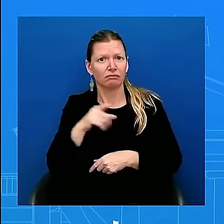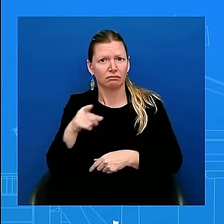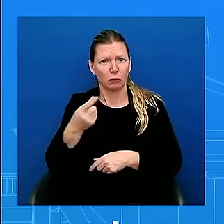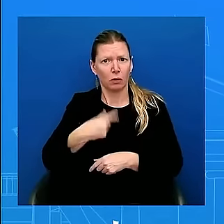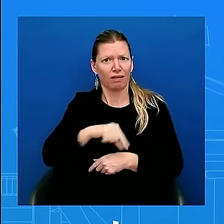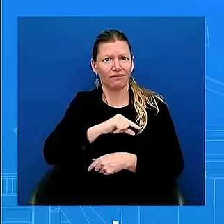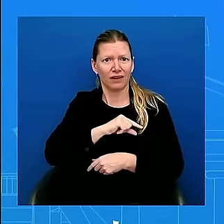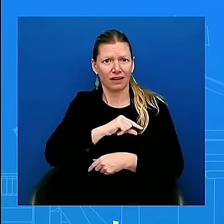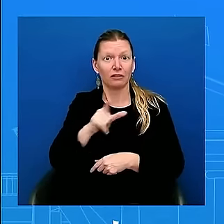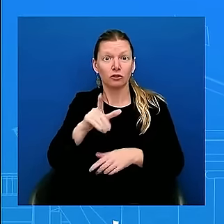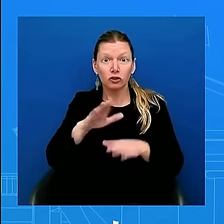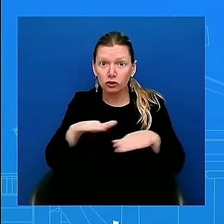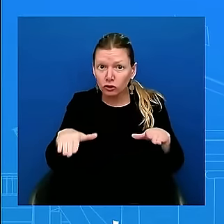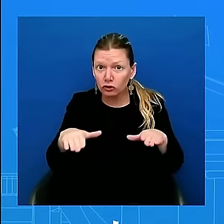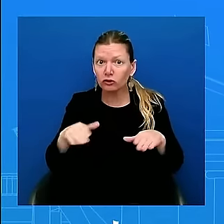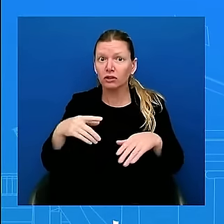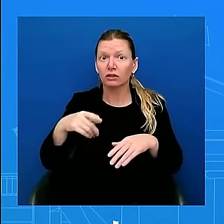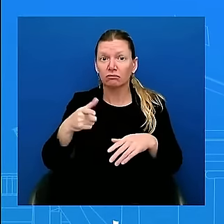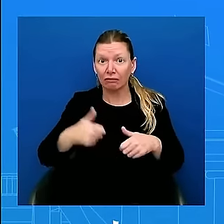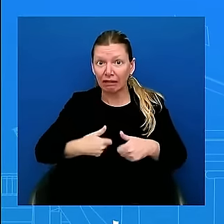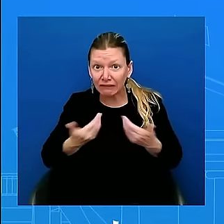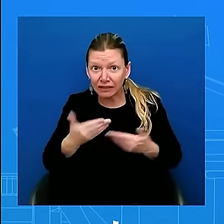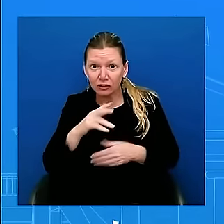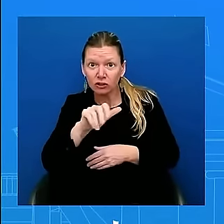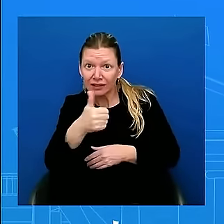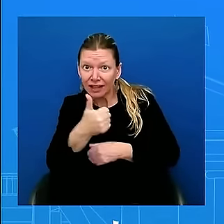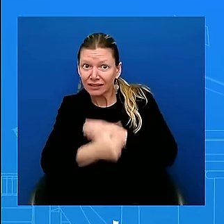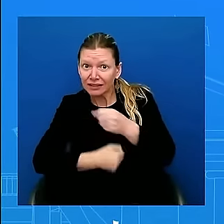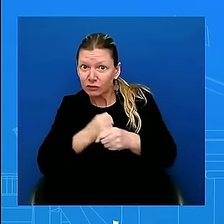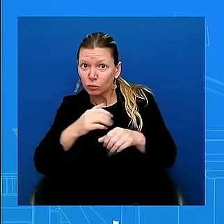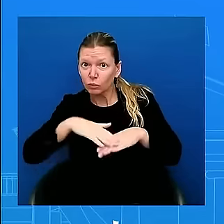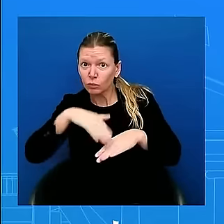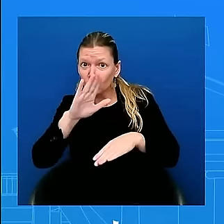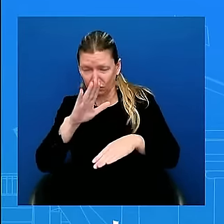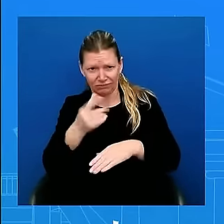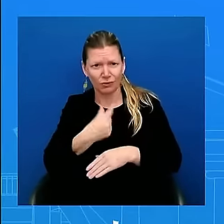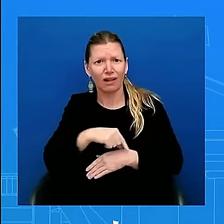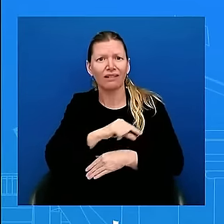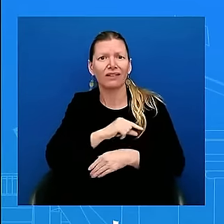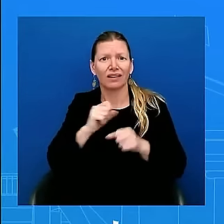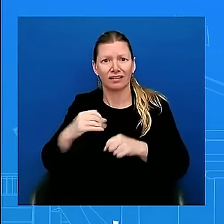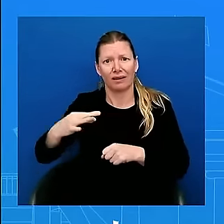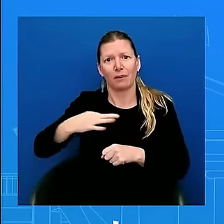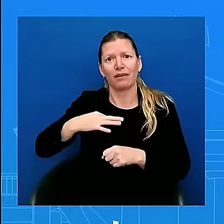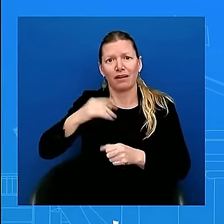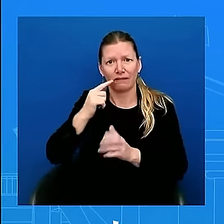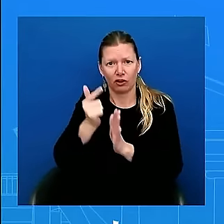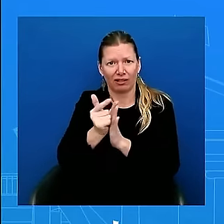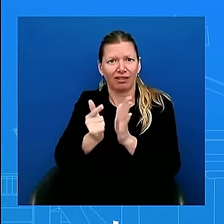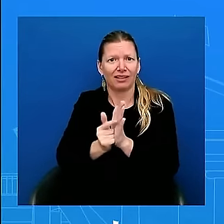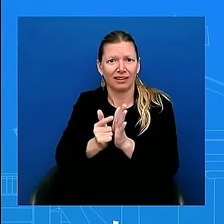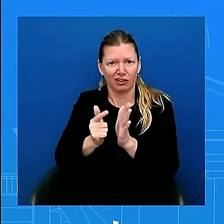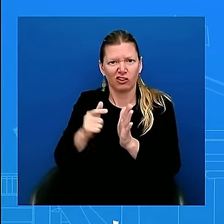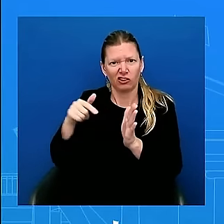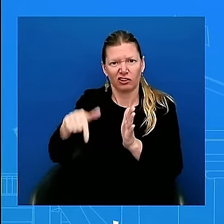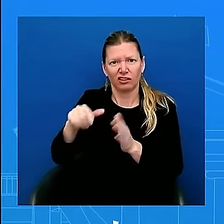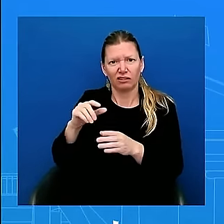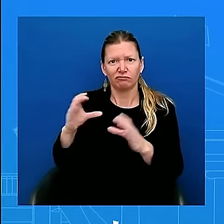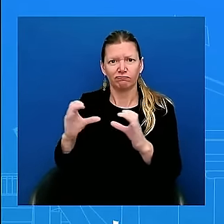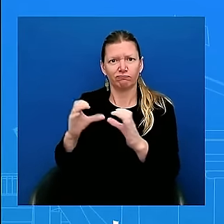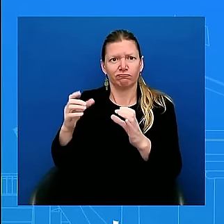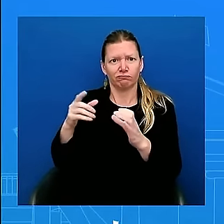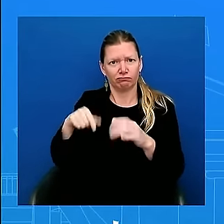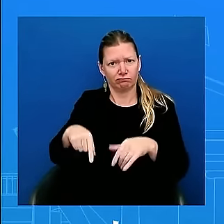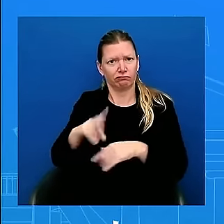families. We are also helping young people who have been educated in the U.S., including DREAMers and DACA recipients, receive